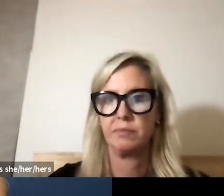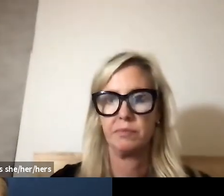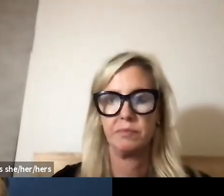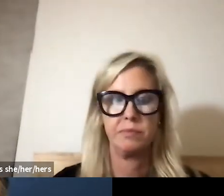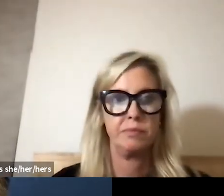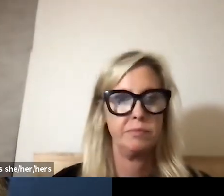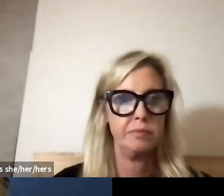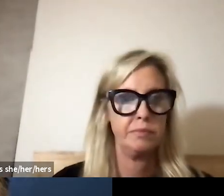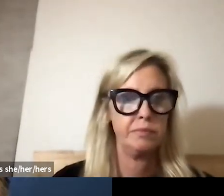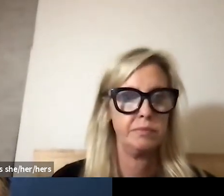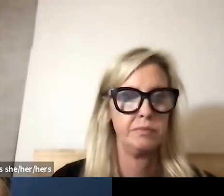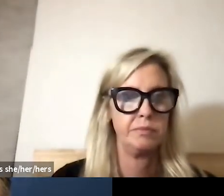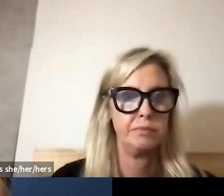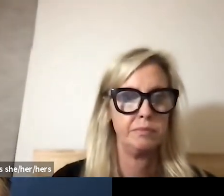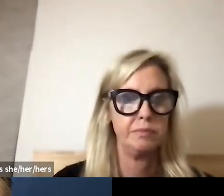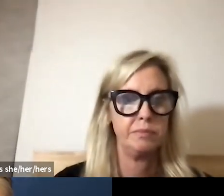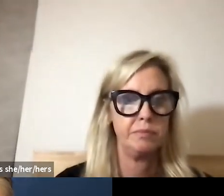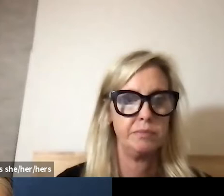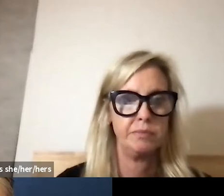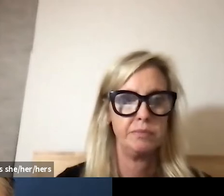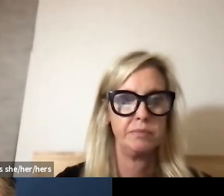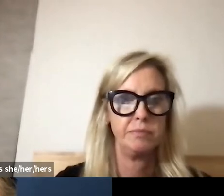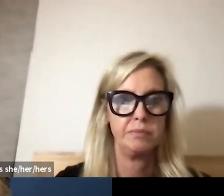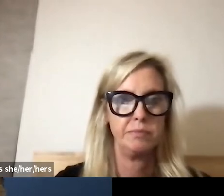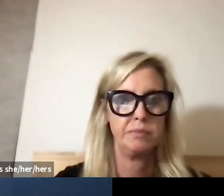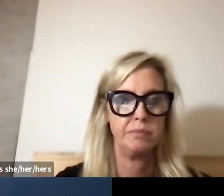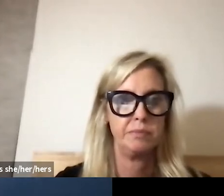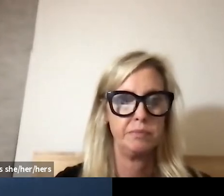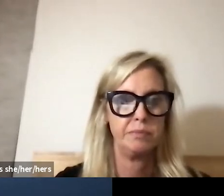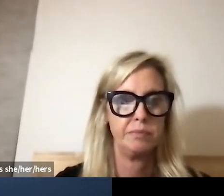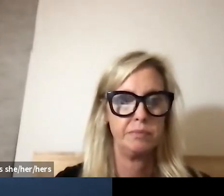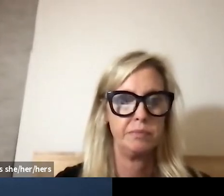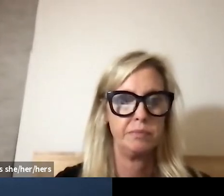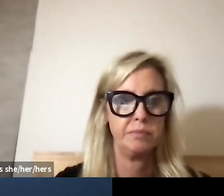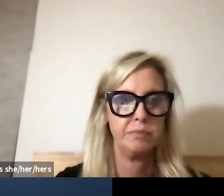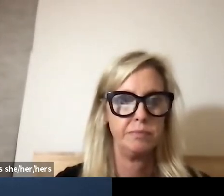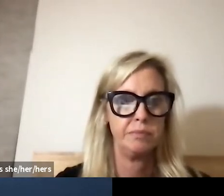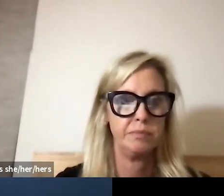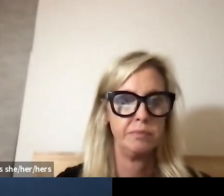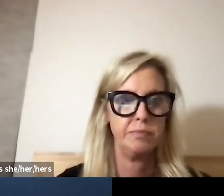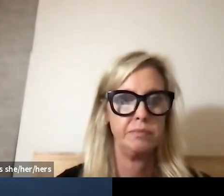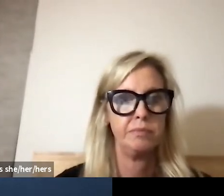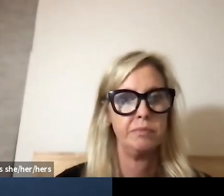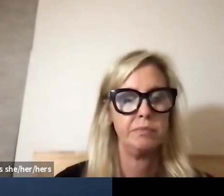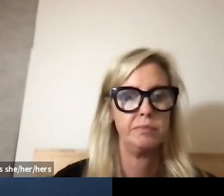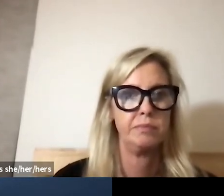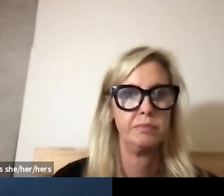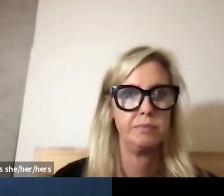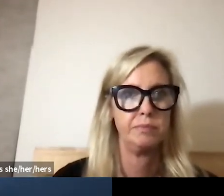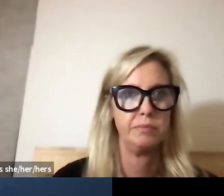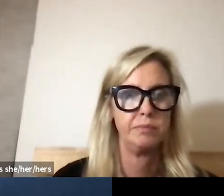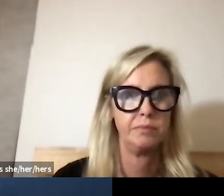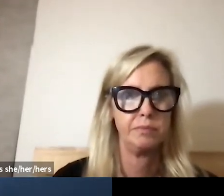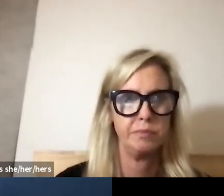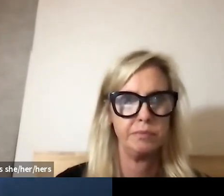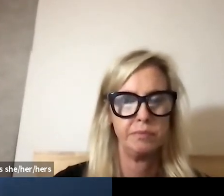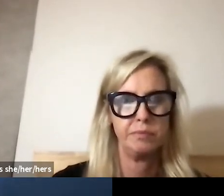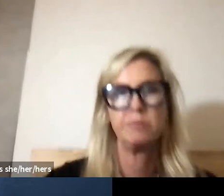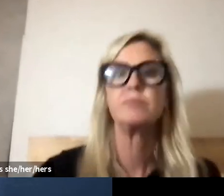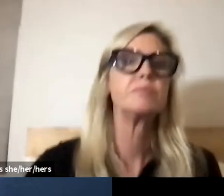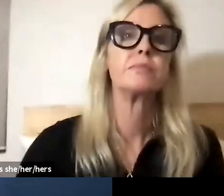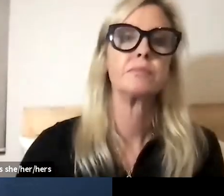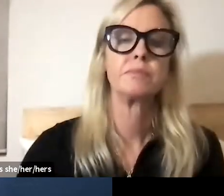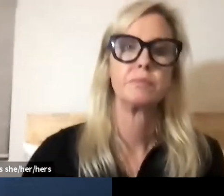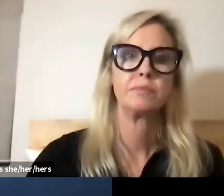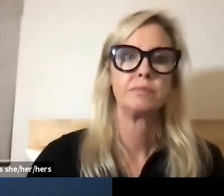are receiving as well as all schools are actually as you saw all schools are submitting their